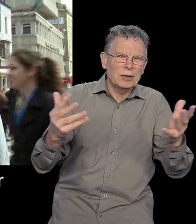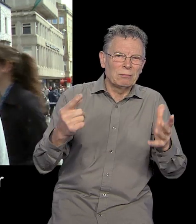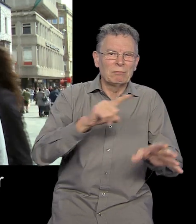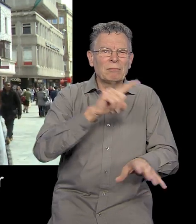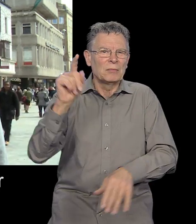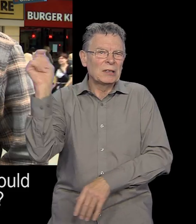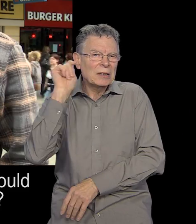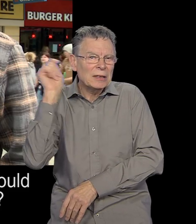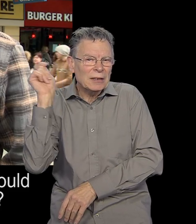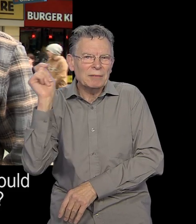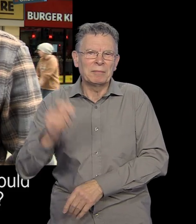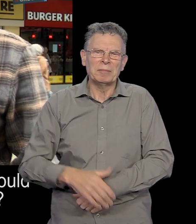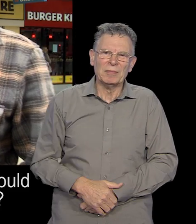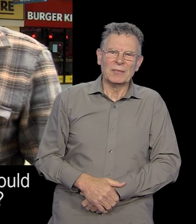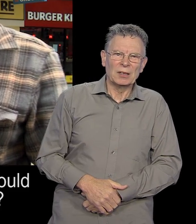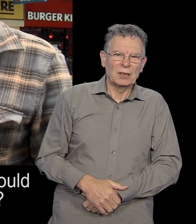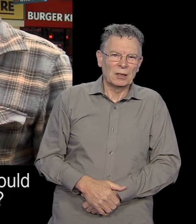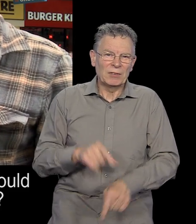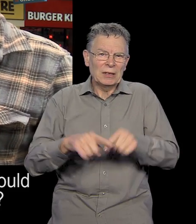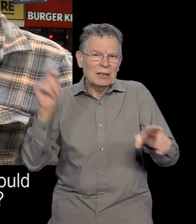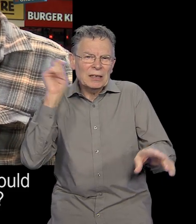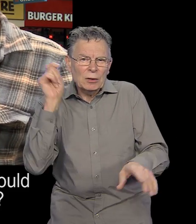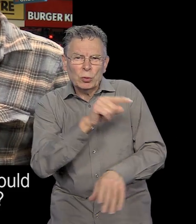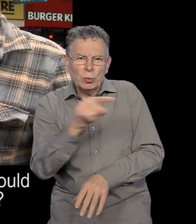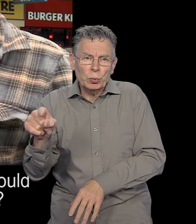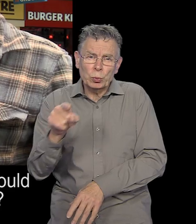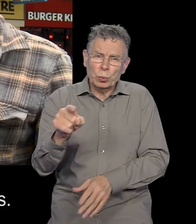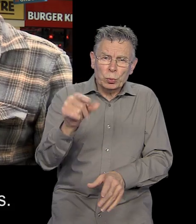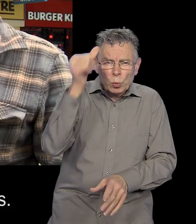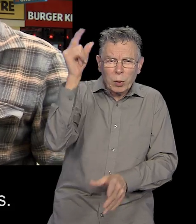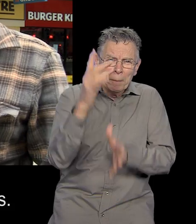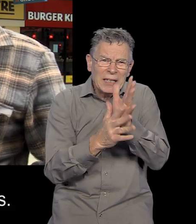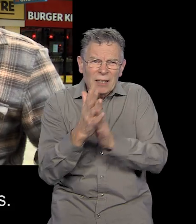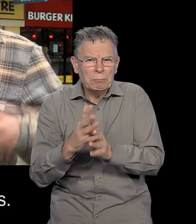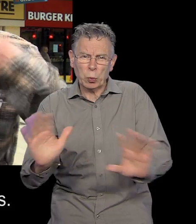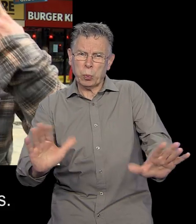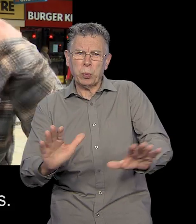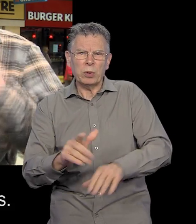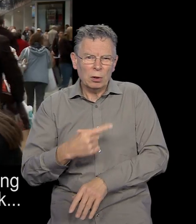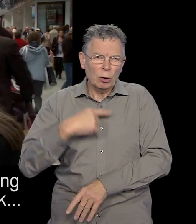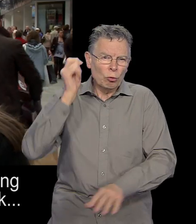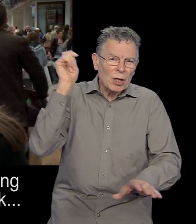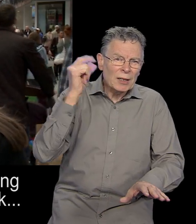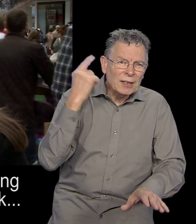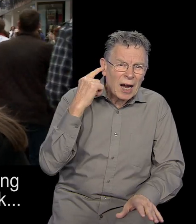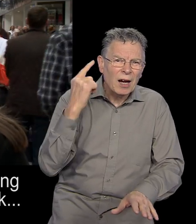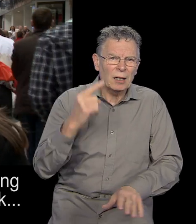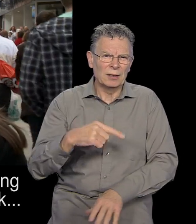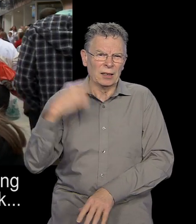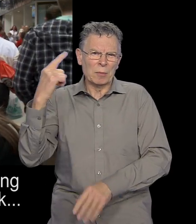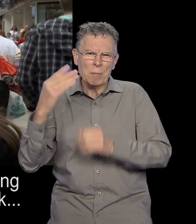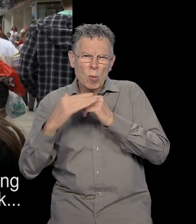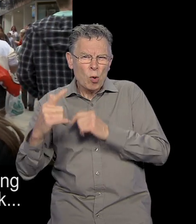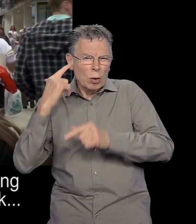like constantly. That's a tinnitus to you guys. You know what mean? Tinnitus? Yes. Ringing in your ears. It tends to be more of a sudden